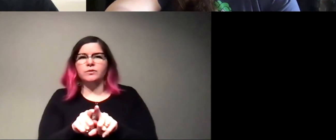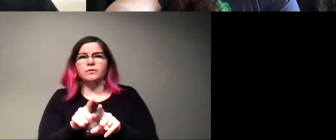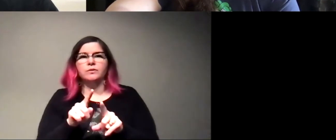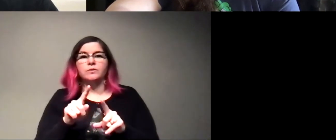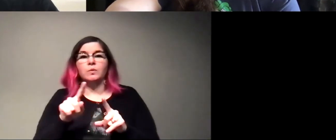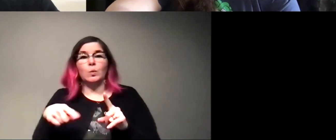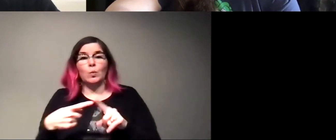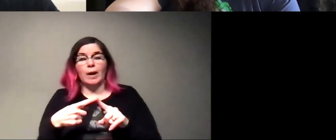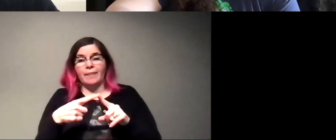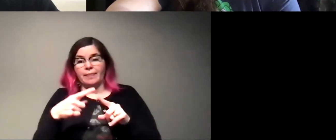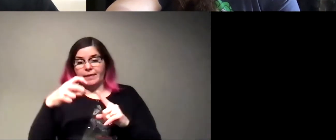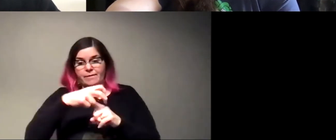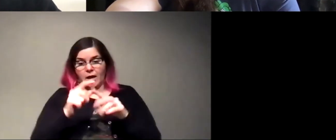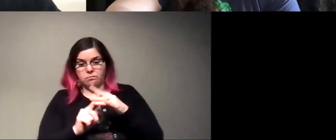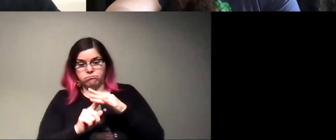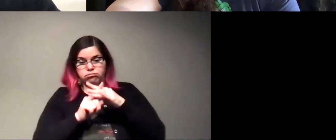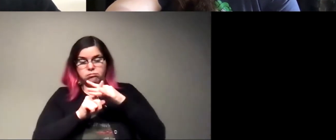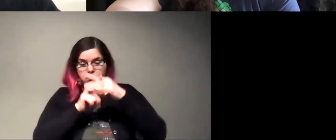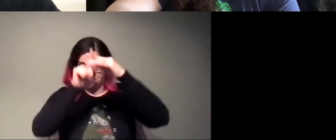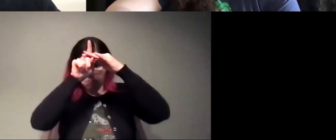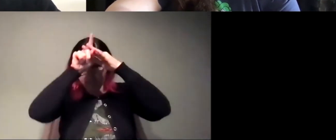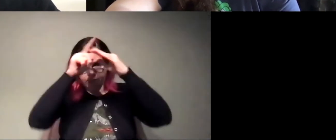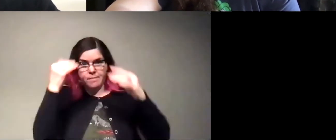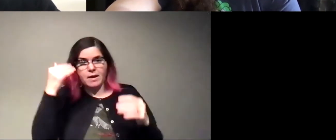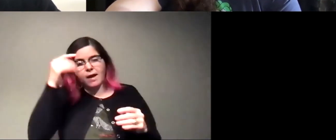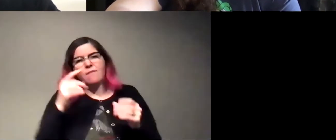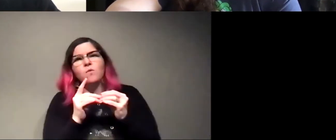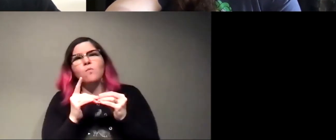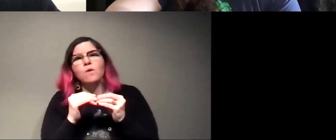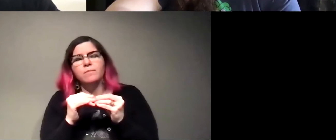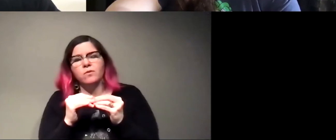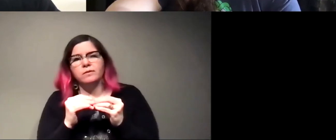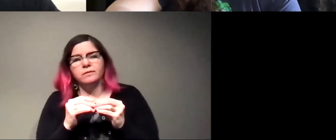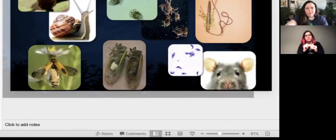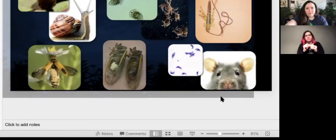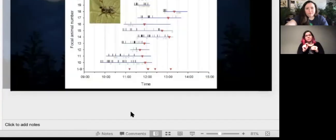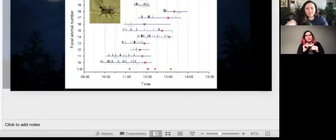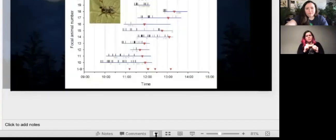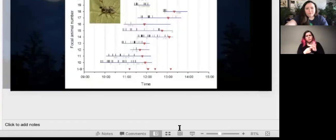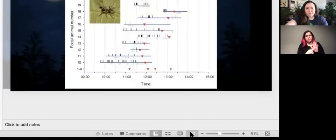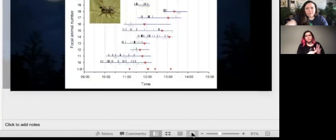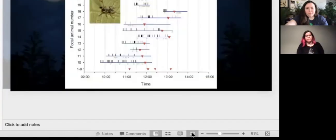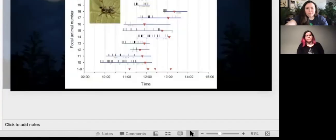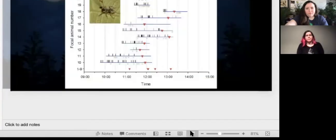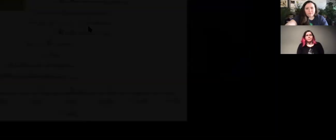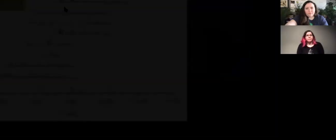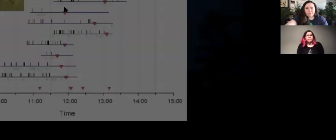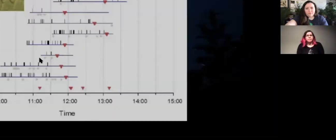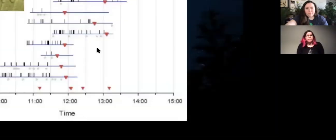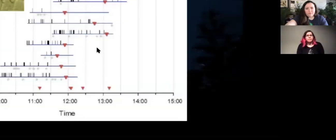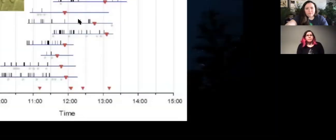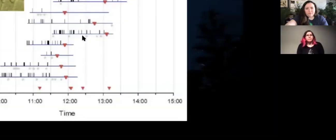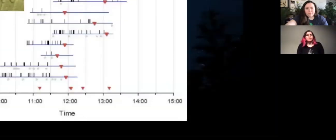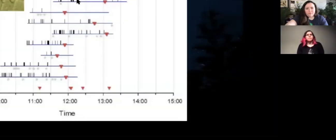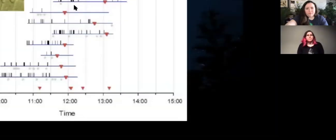actually erupts from the head. So I have one more, at least one more, one more slide to show you. So if you look at